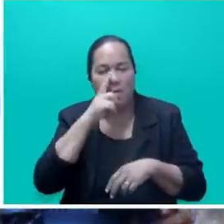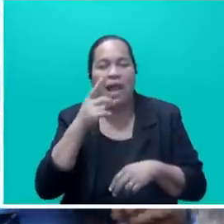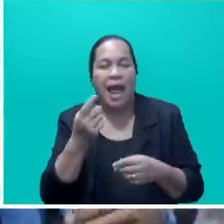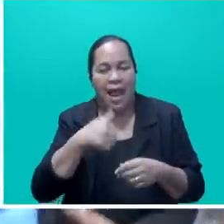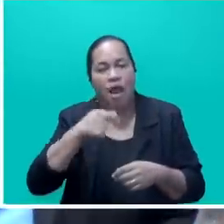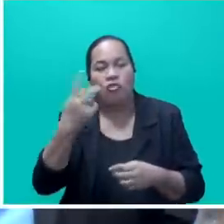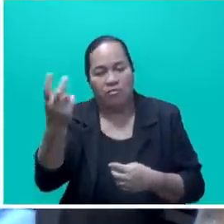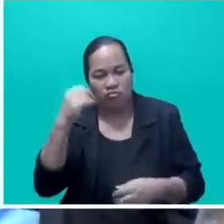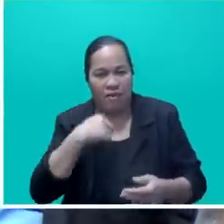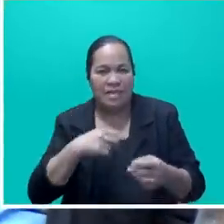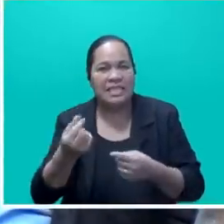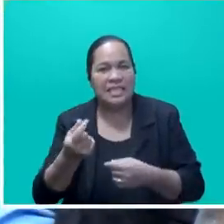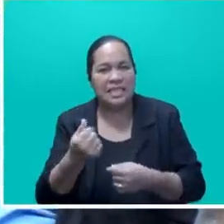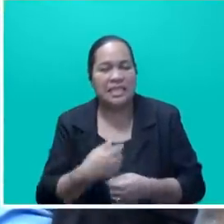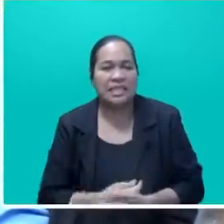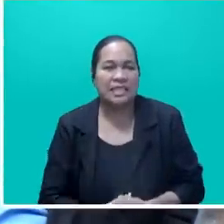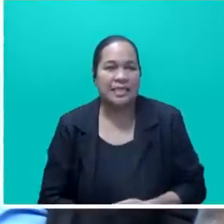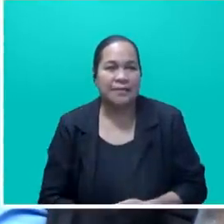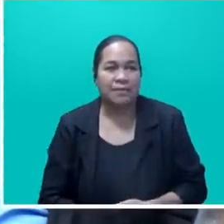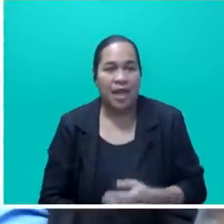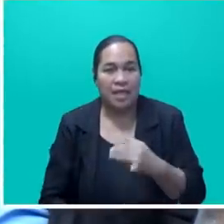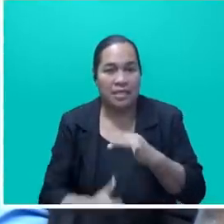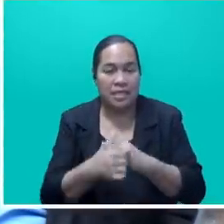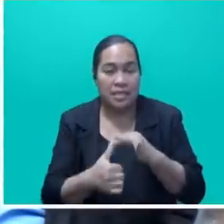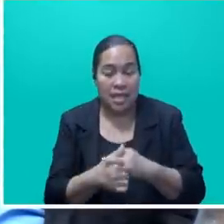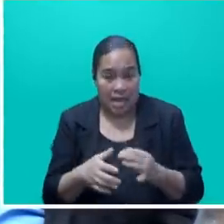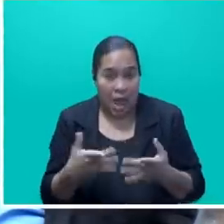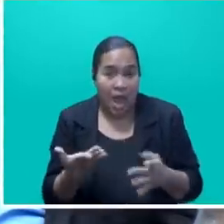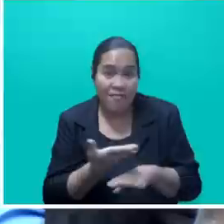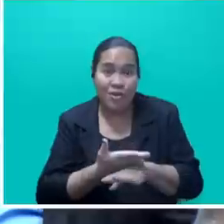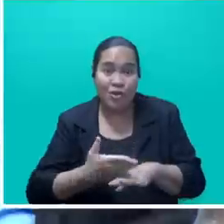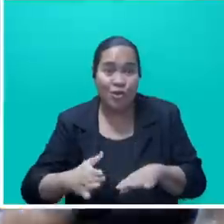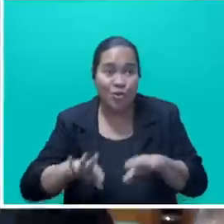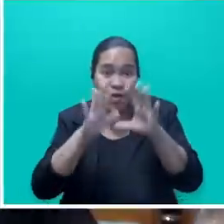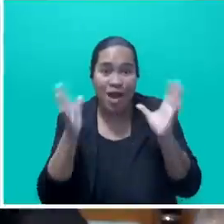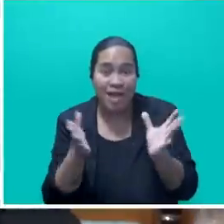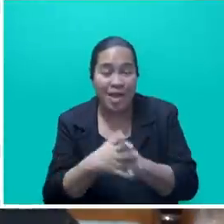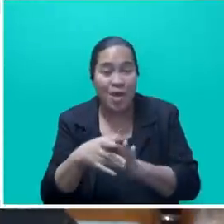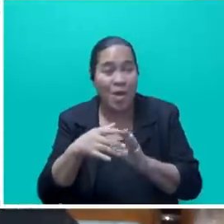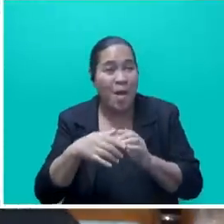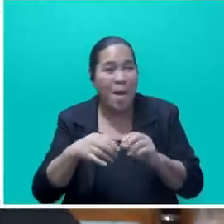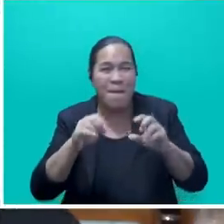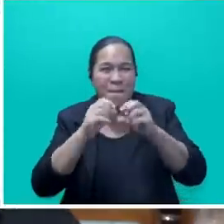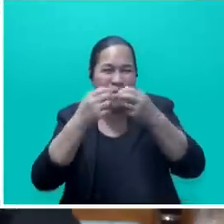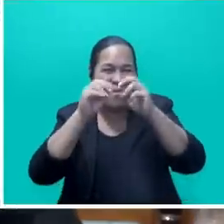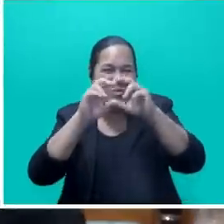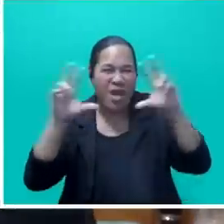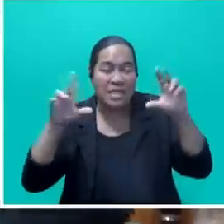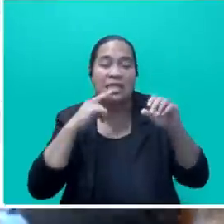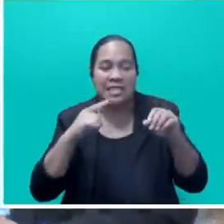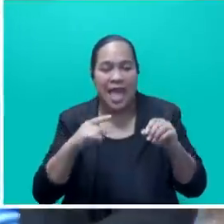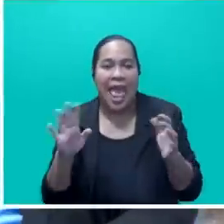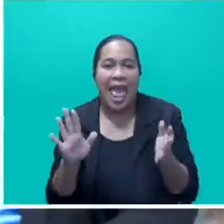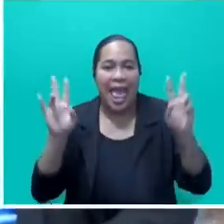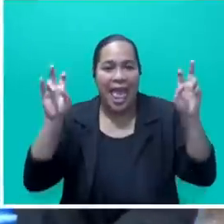Honorable Speaker, Sir, we have a new global brand. We have just launched a new brand where happiness comes naturally.